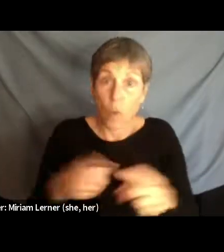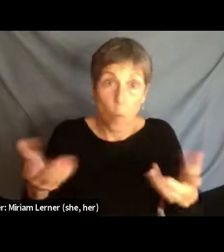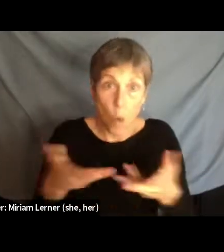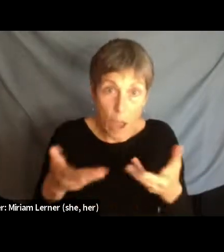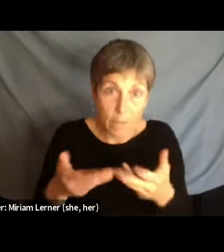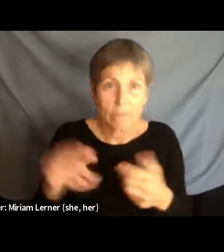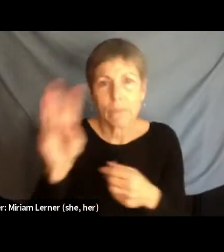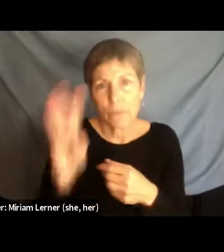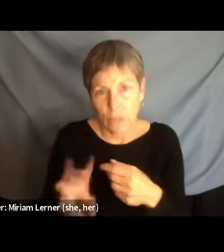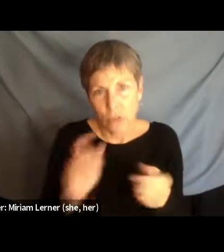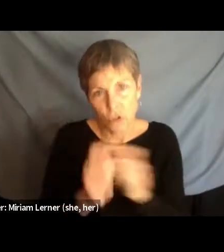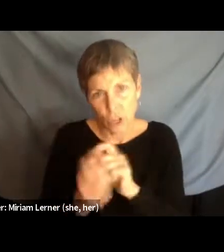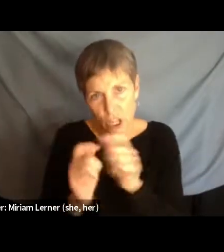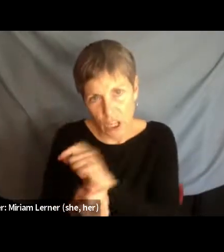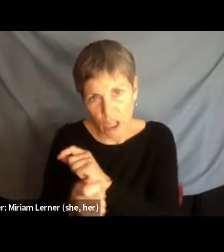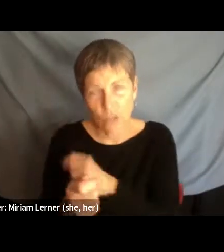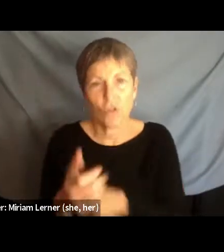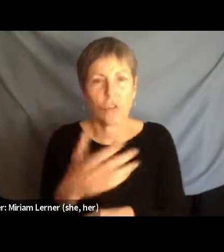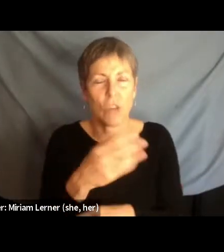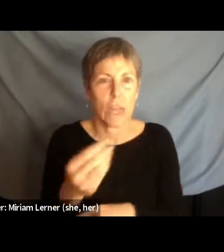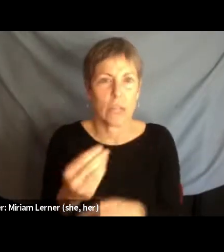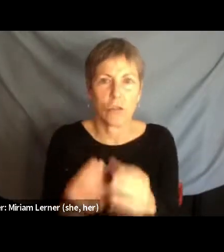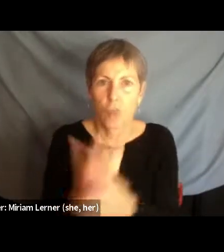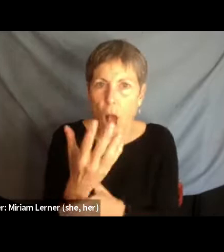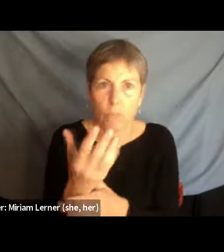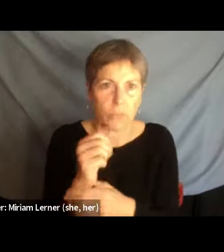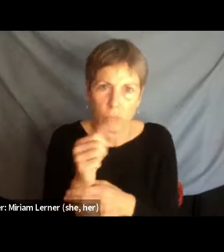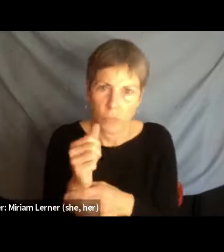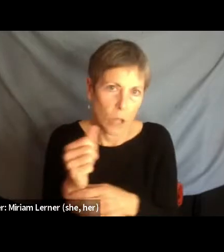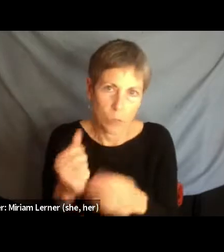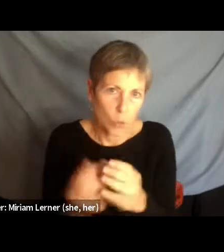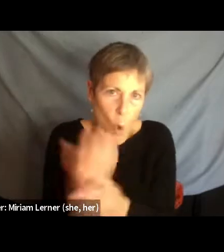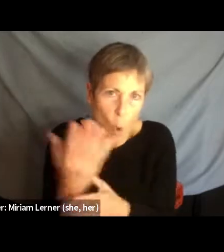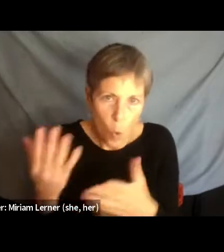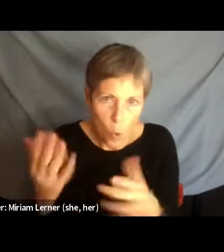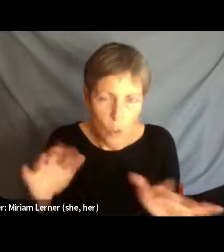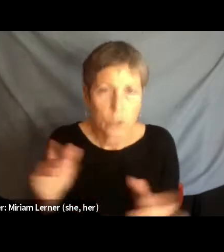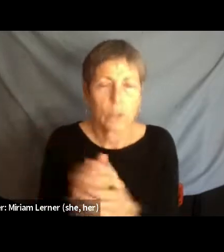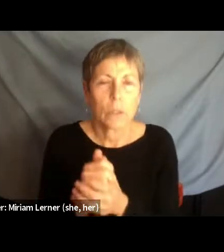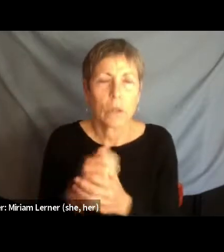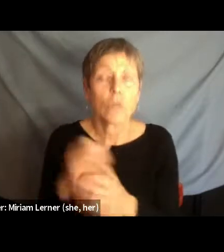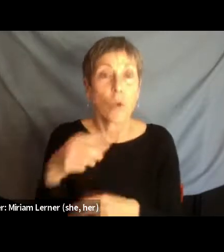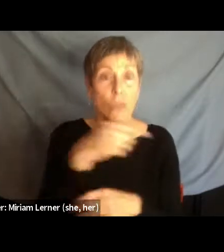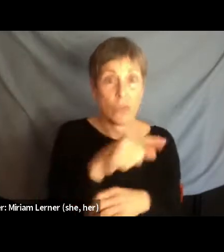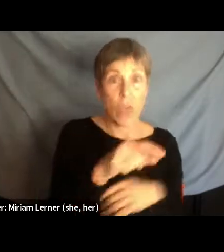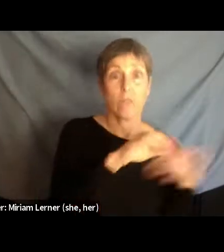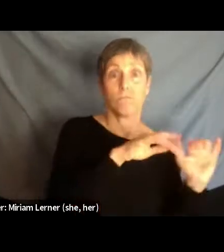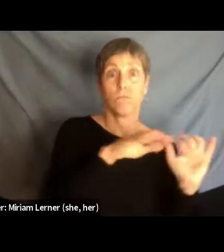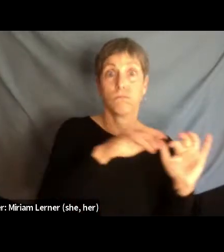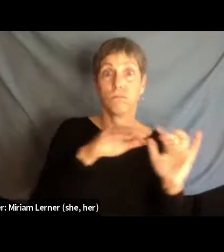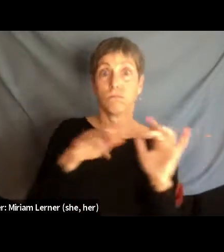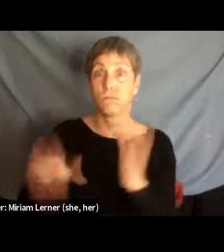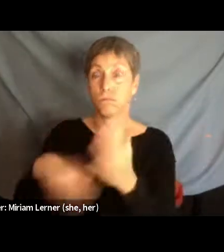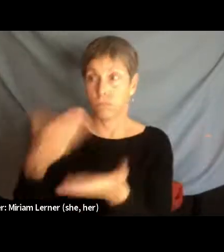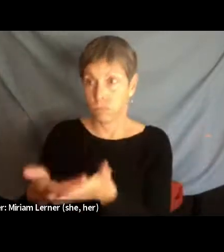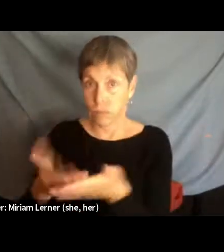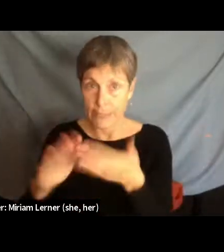And then these migrants, who mainly end up in urban slums, work in informal sector.